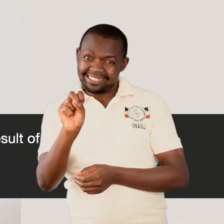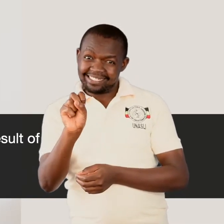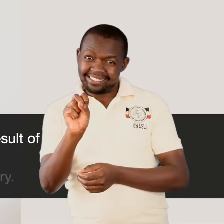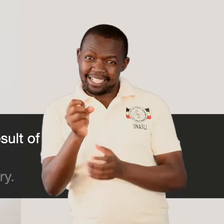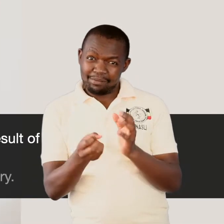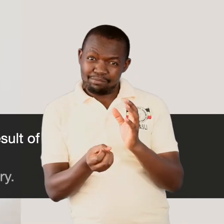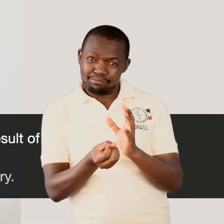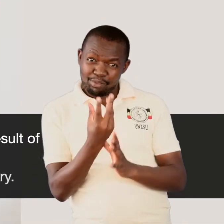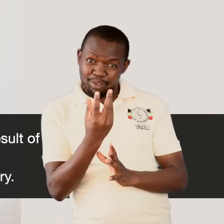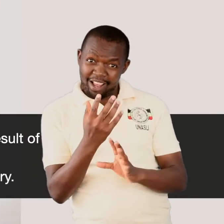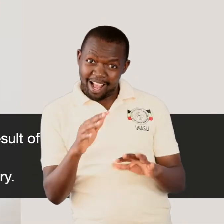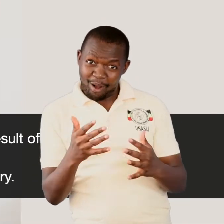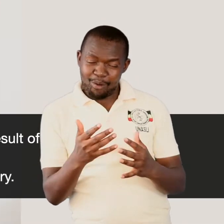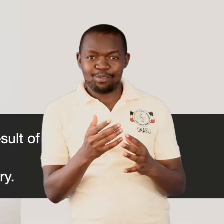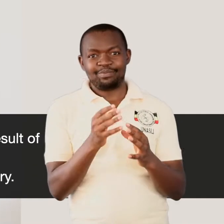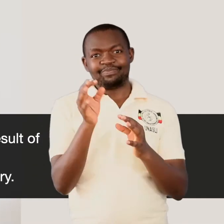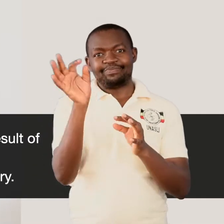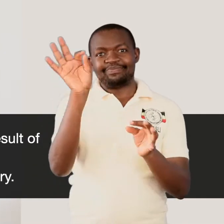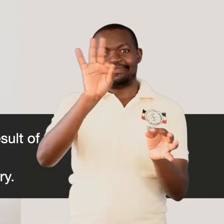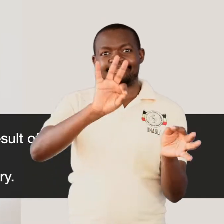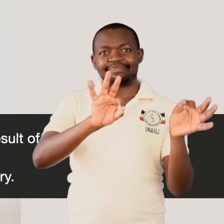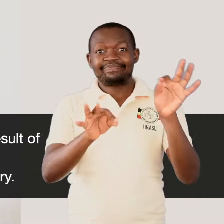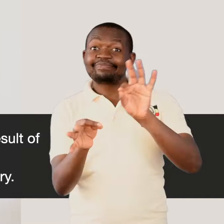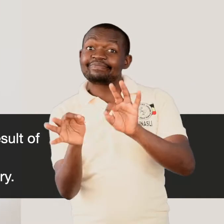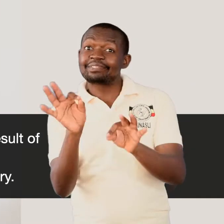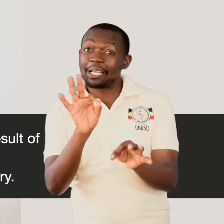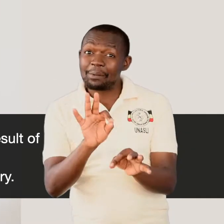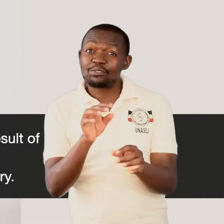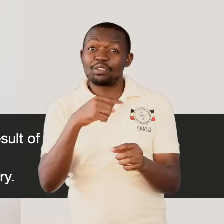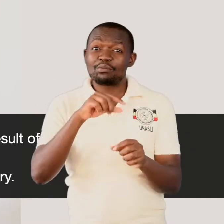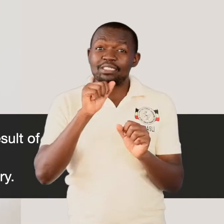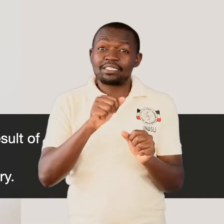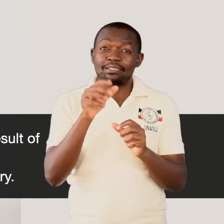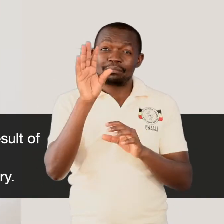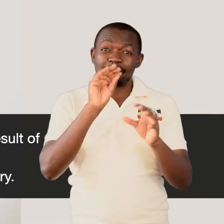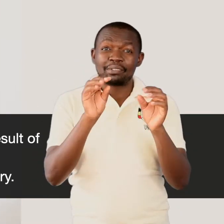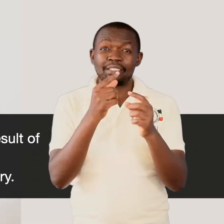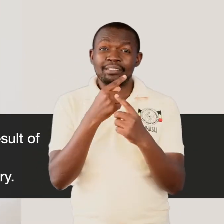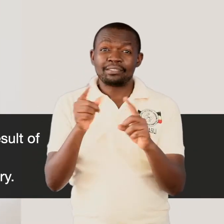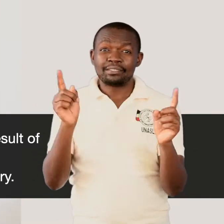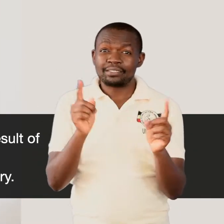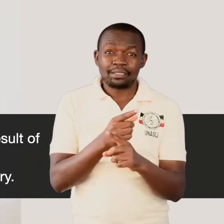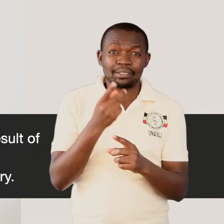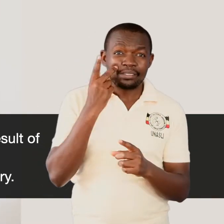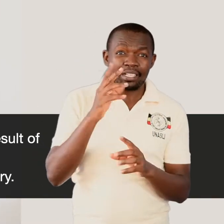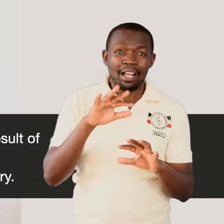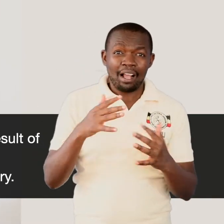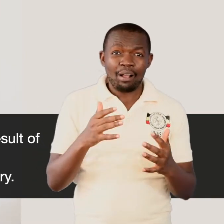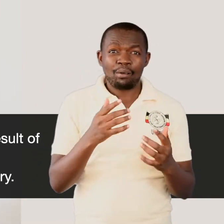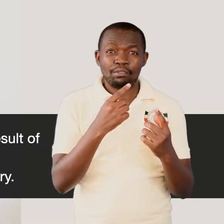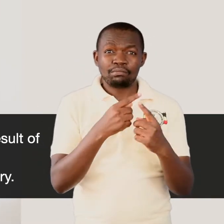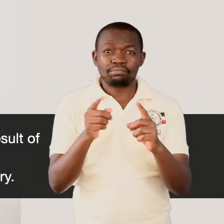we shall identify different careers related to chemistry. Good.